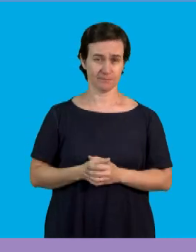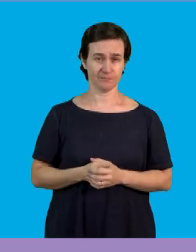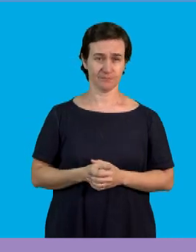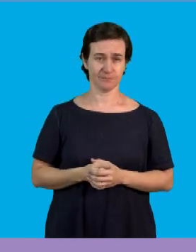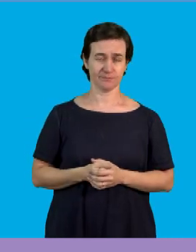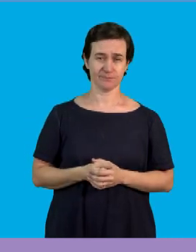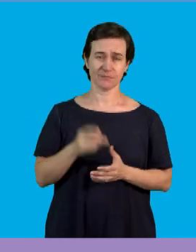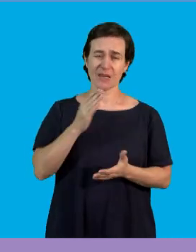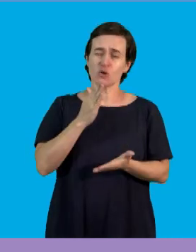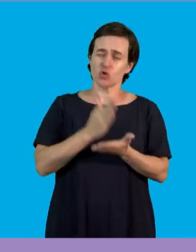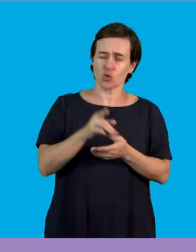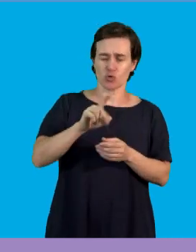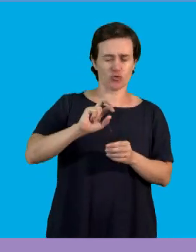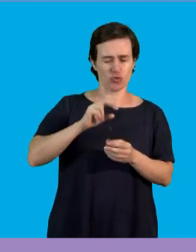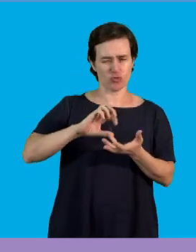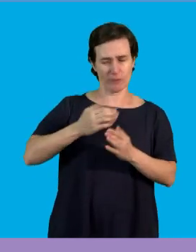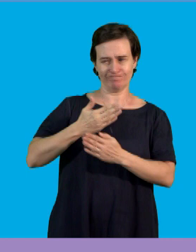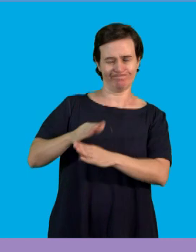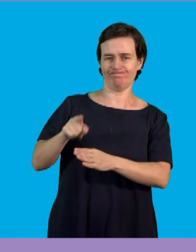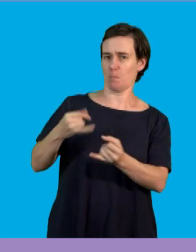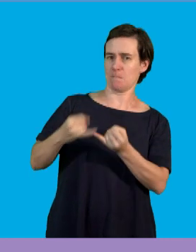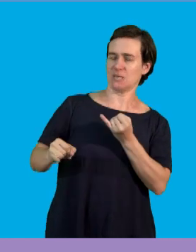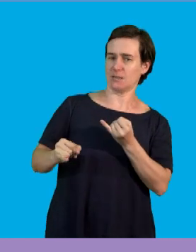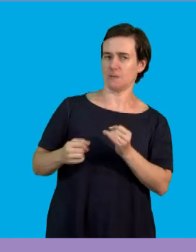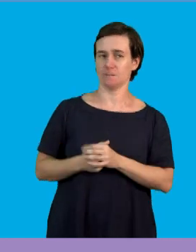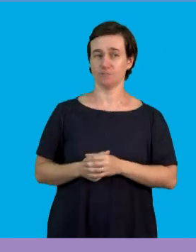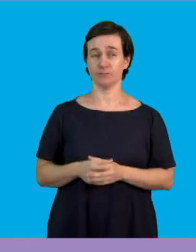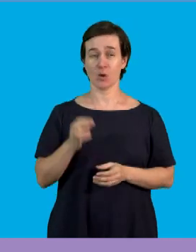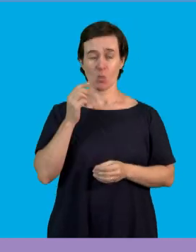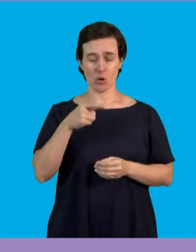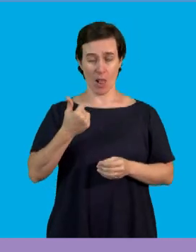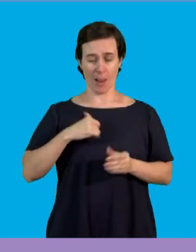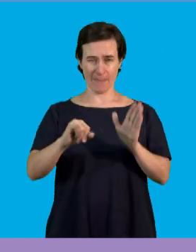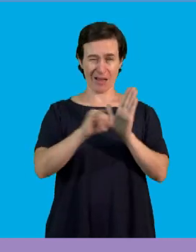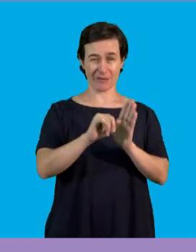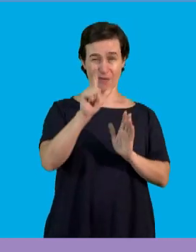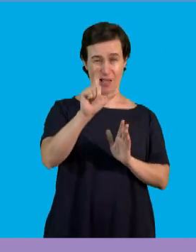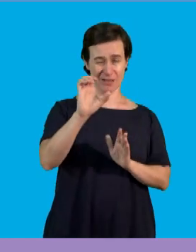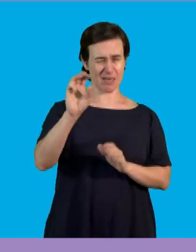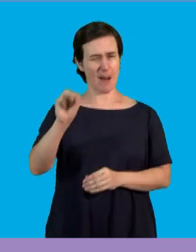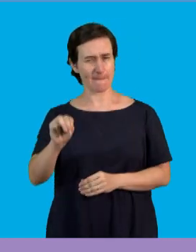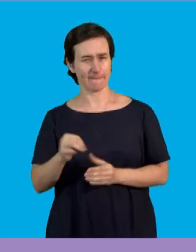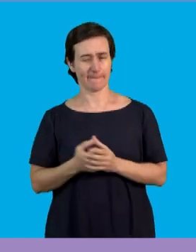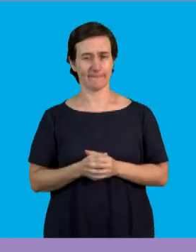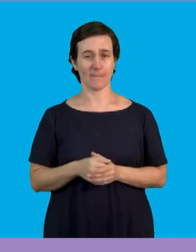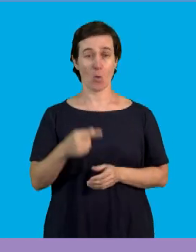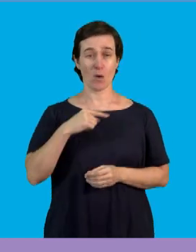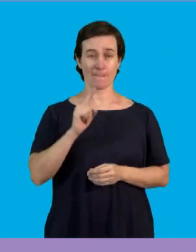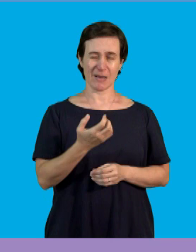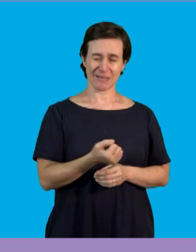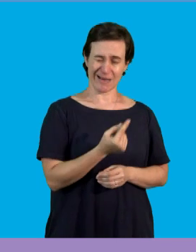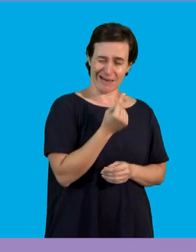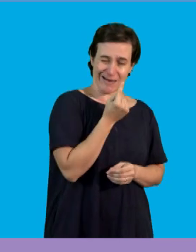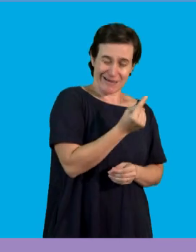and make sure you do avoid them please. So when finding the lowest common multiple or the LCM we take each